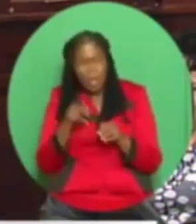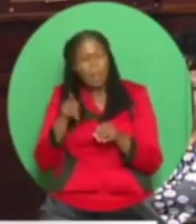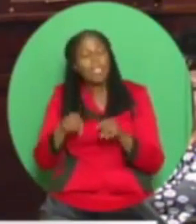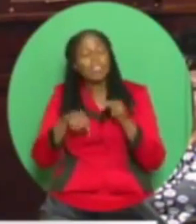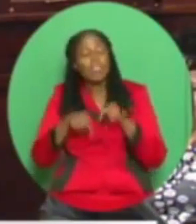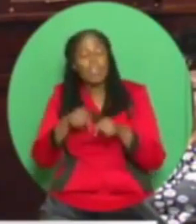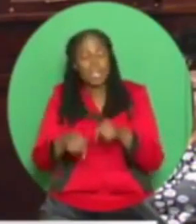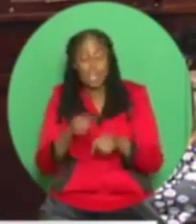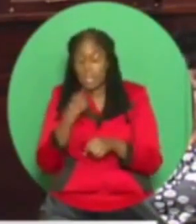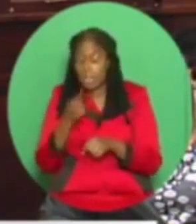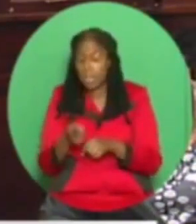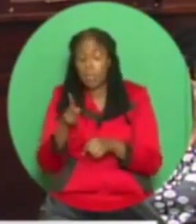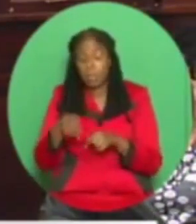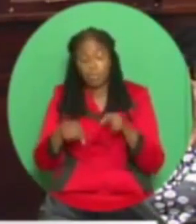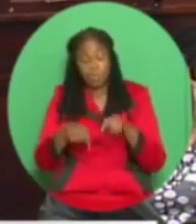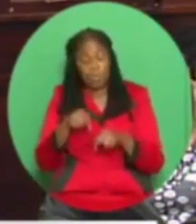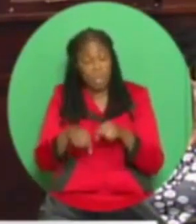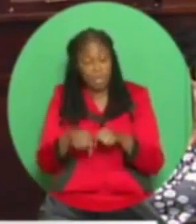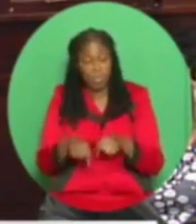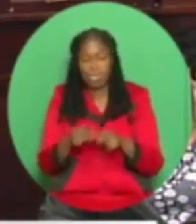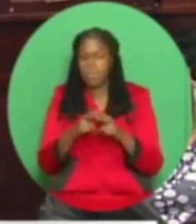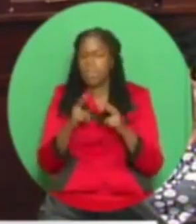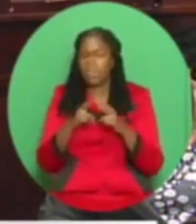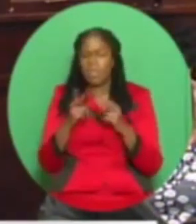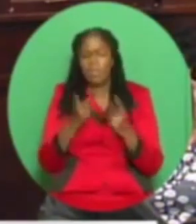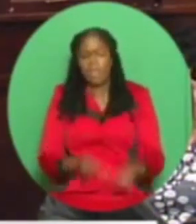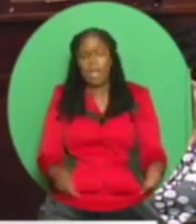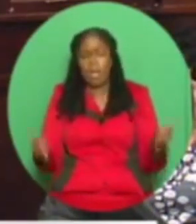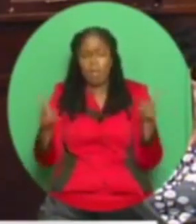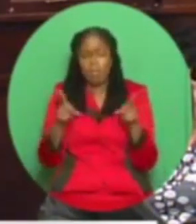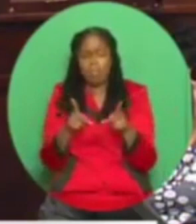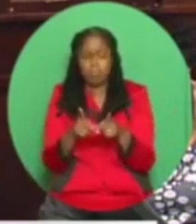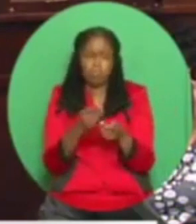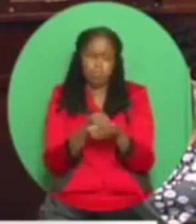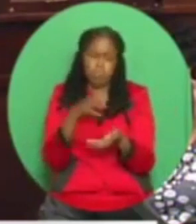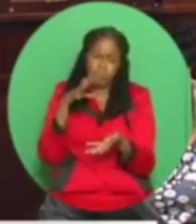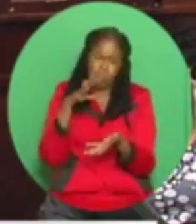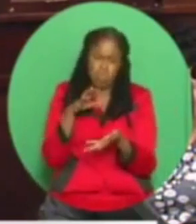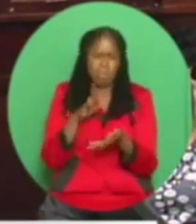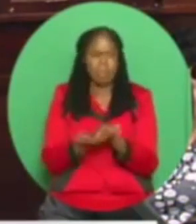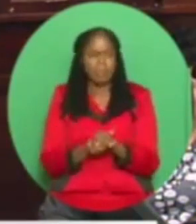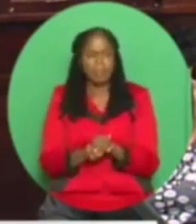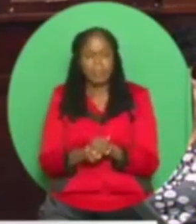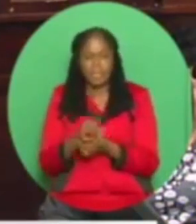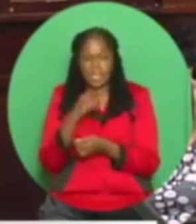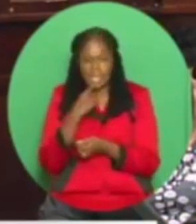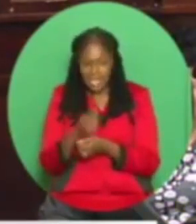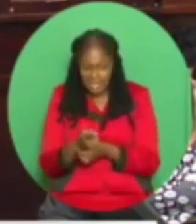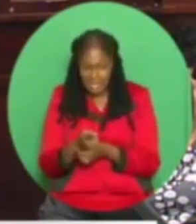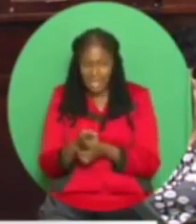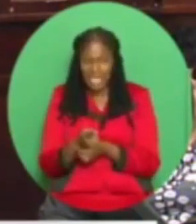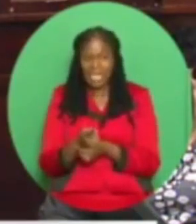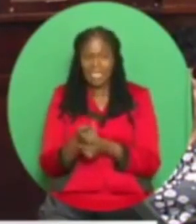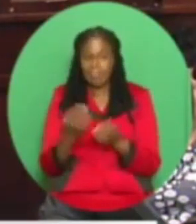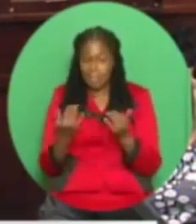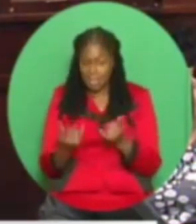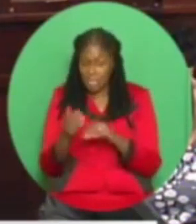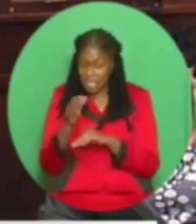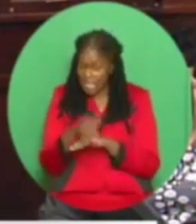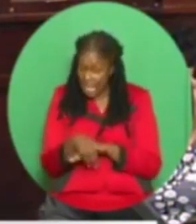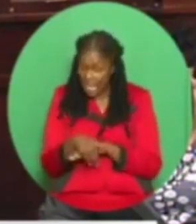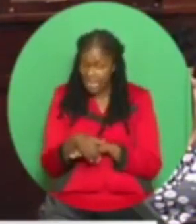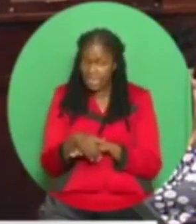Madam Speaker, the gentleman, you are getting it live and direct. And by nightfall, we will confirm,